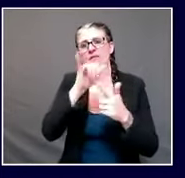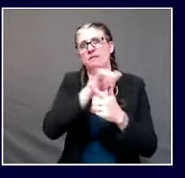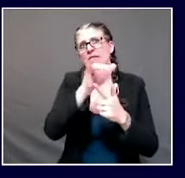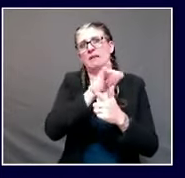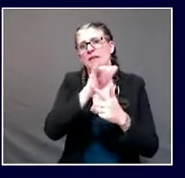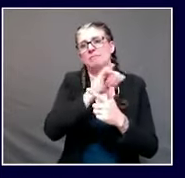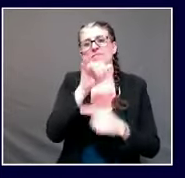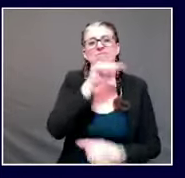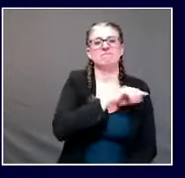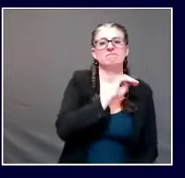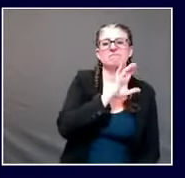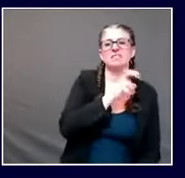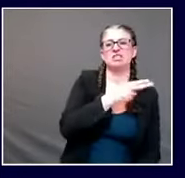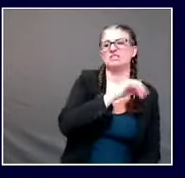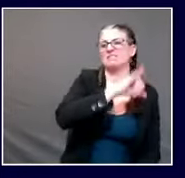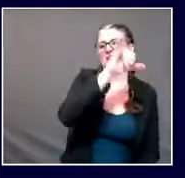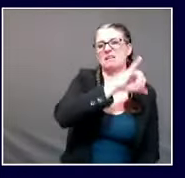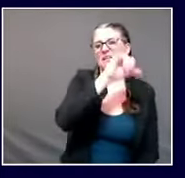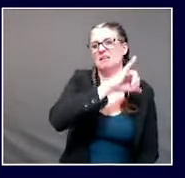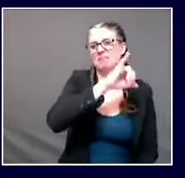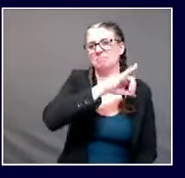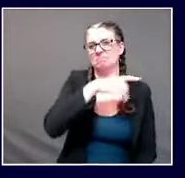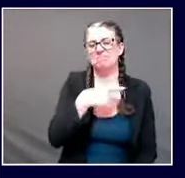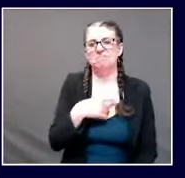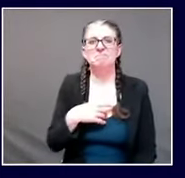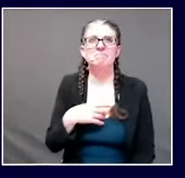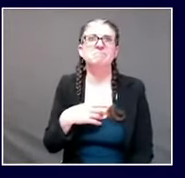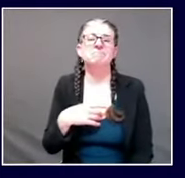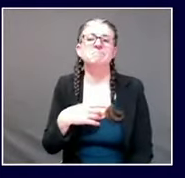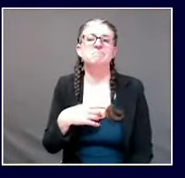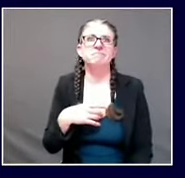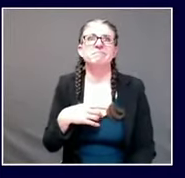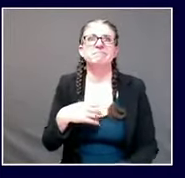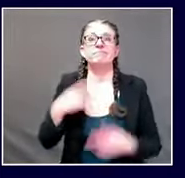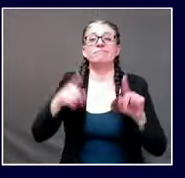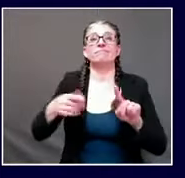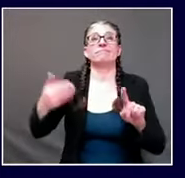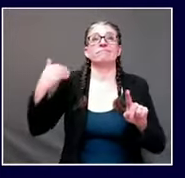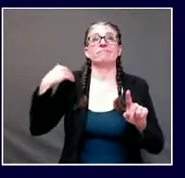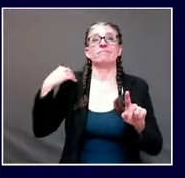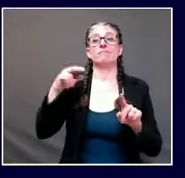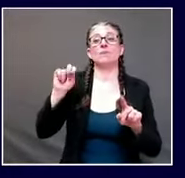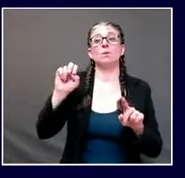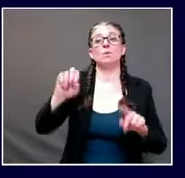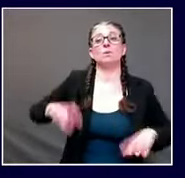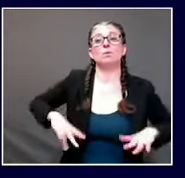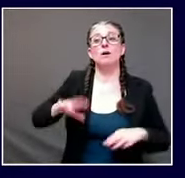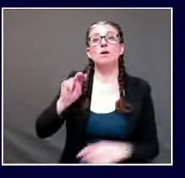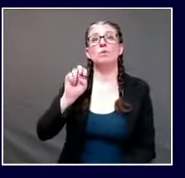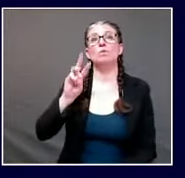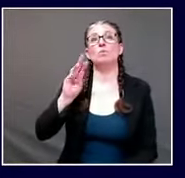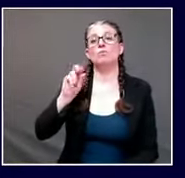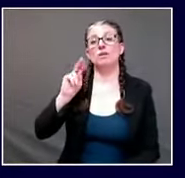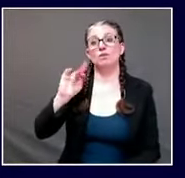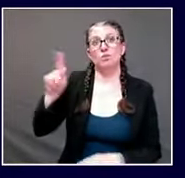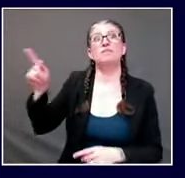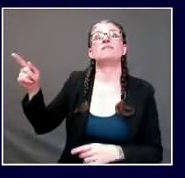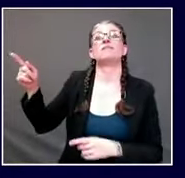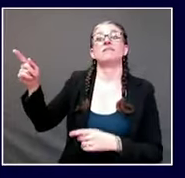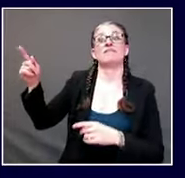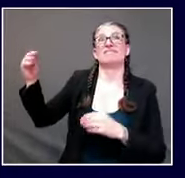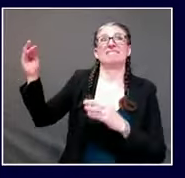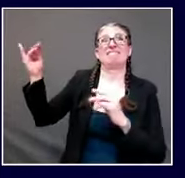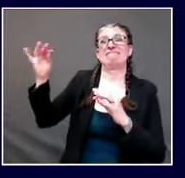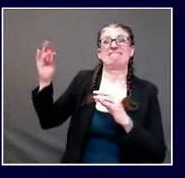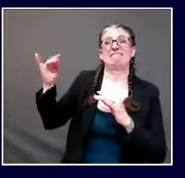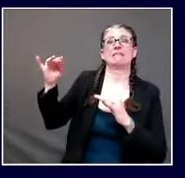a note from our our new brunswick counterparts uh because of increased outbreaks that they are seeing just across the border uh so uh